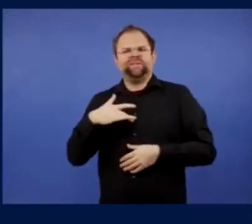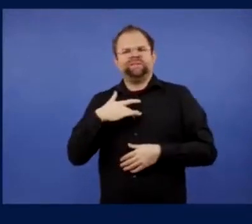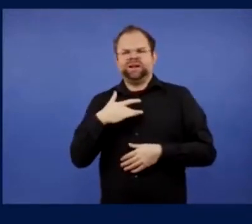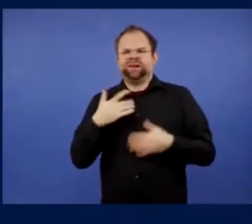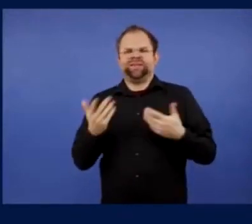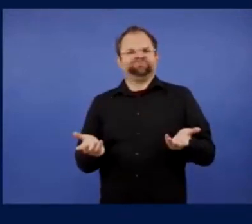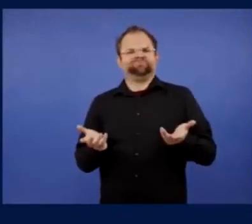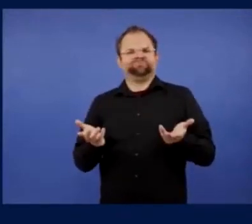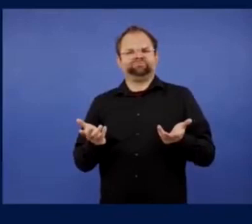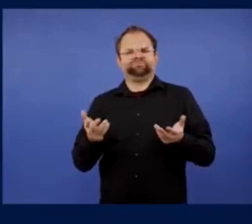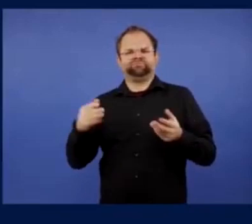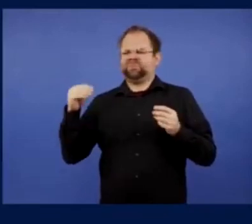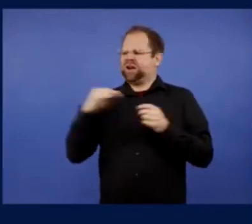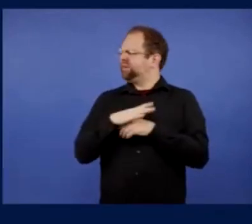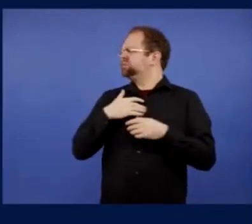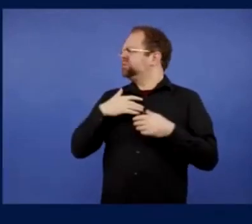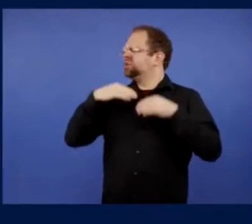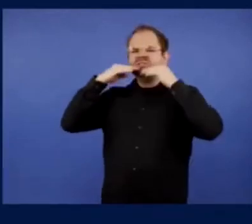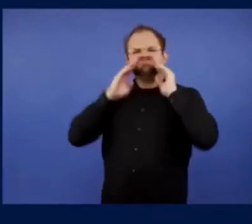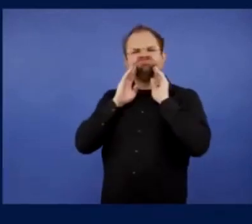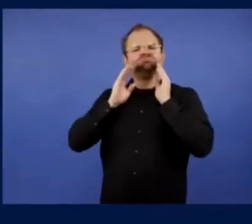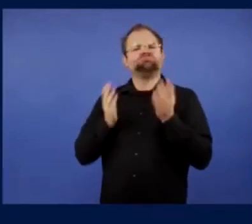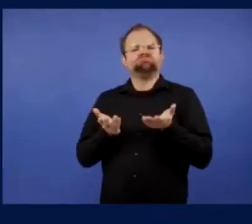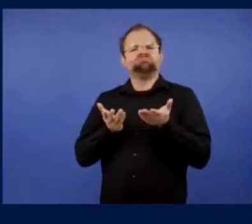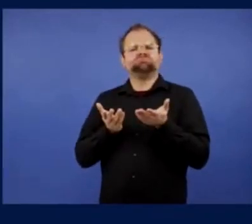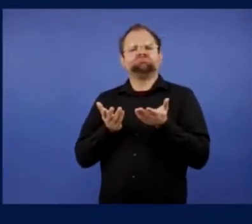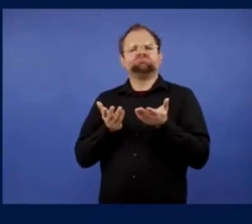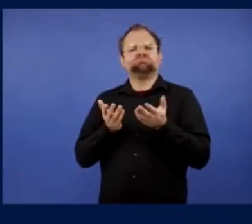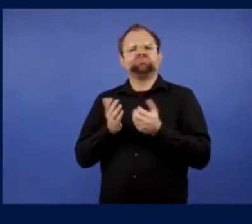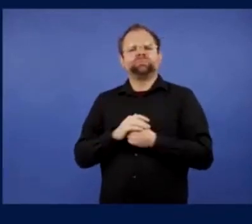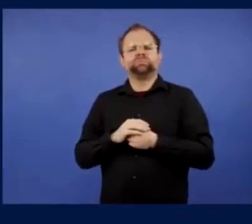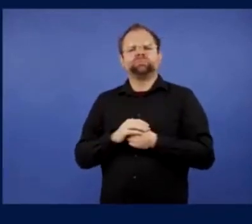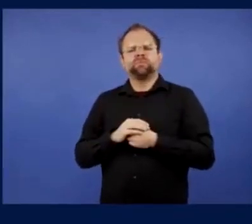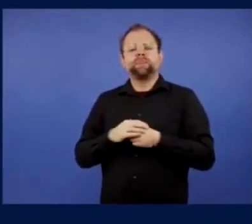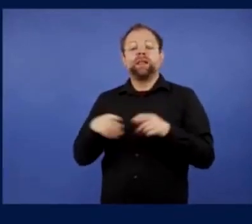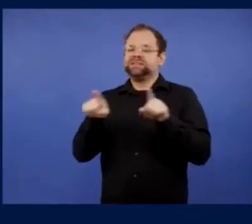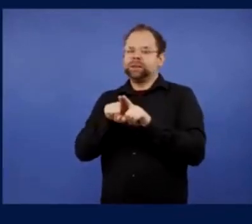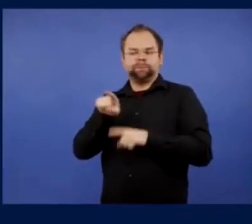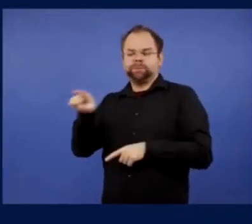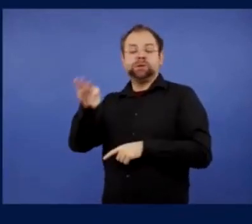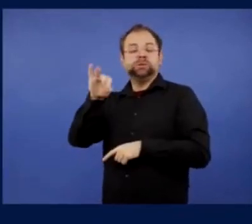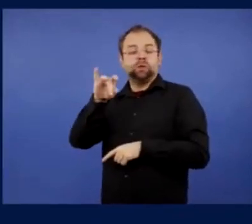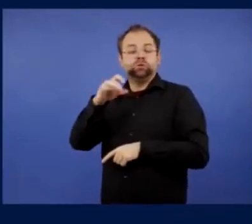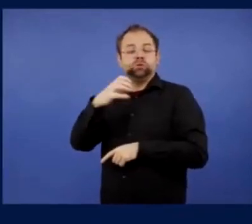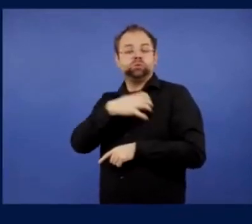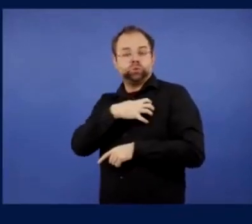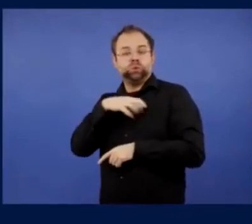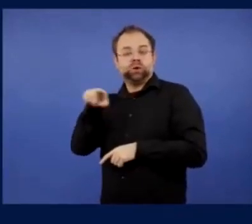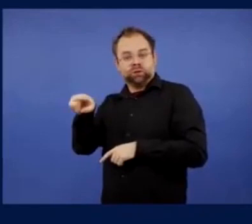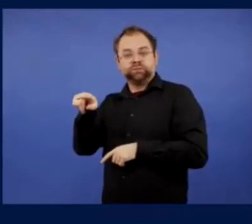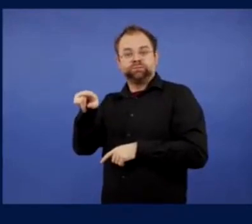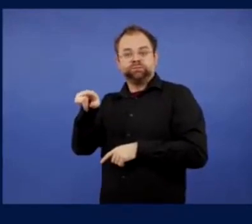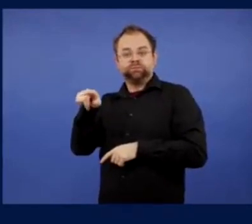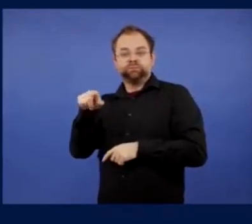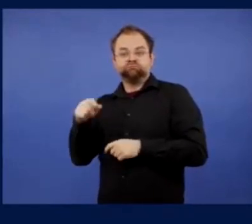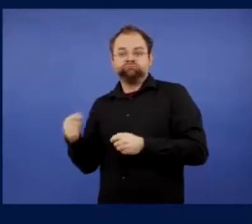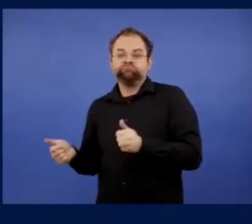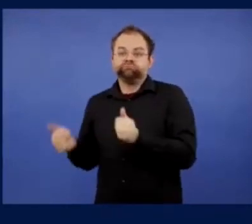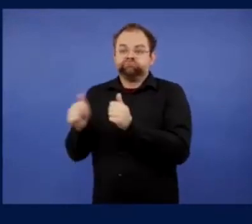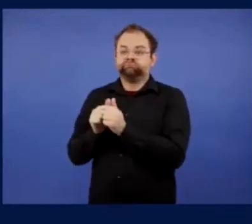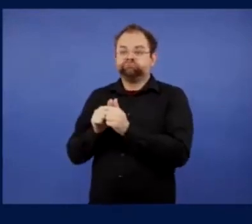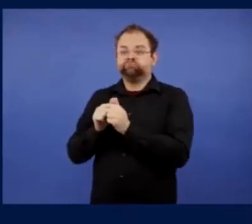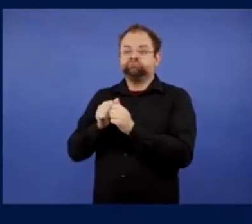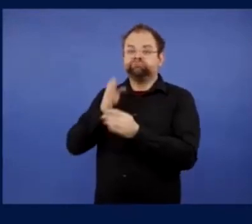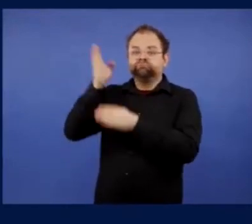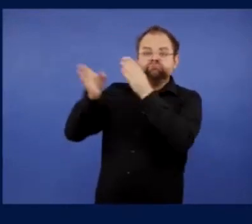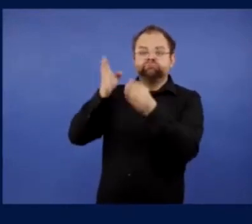a long way to go to see half the pitch. Real life problems and that you just don't have as non-disabled, you know. Just on that point, Ted,